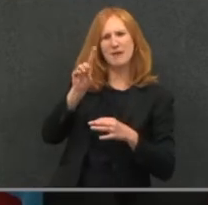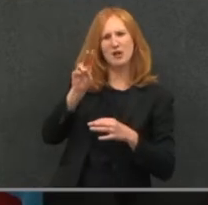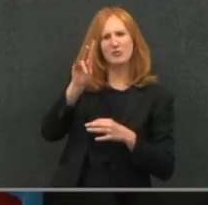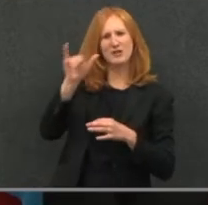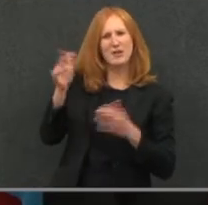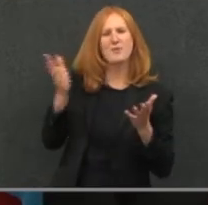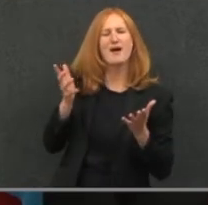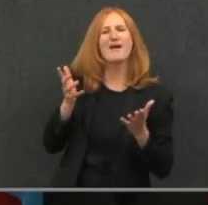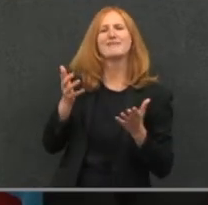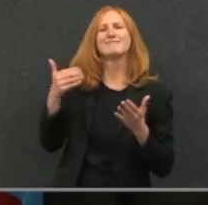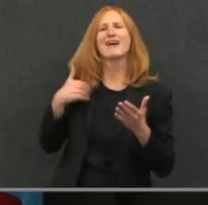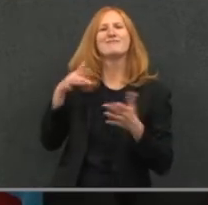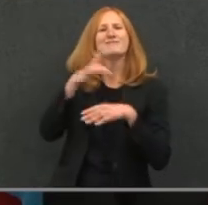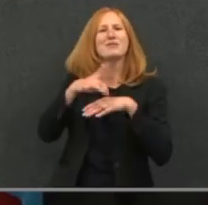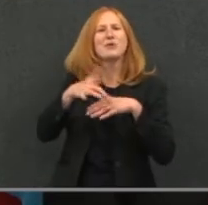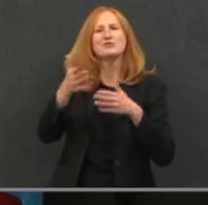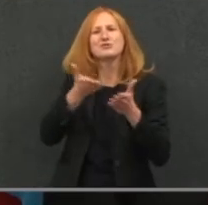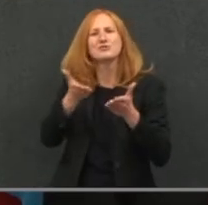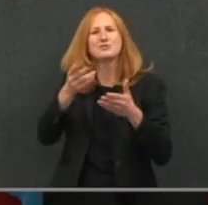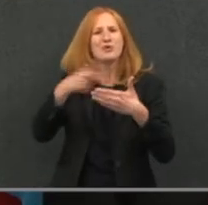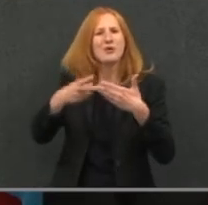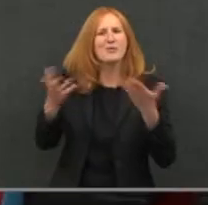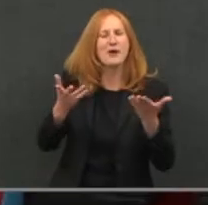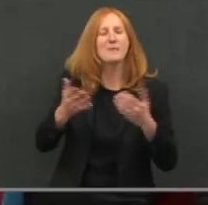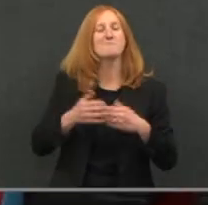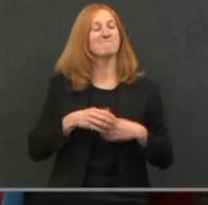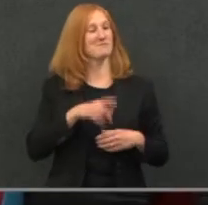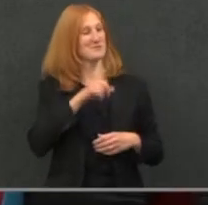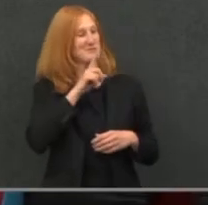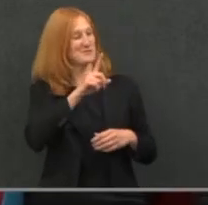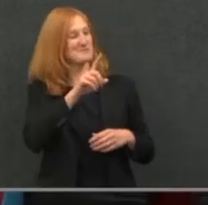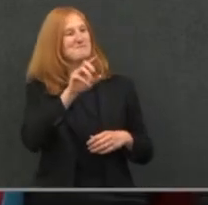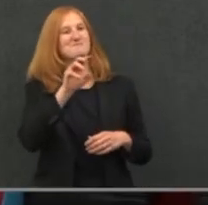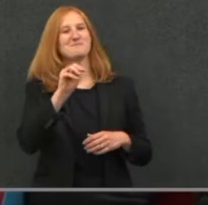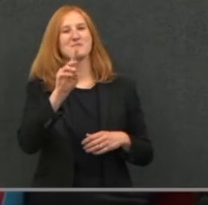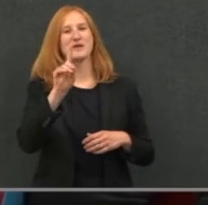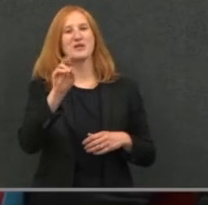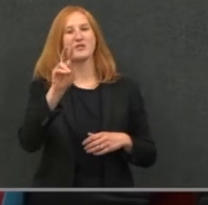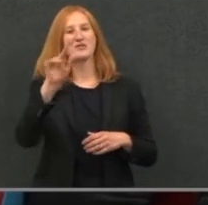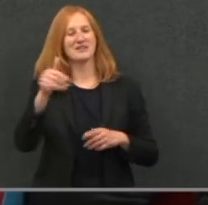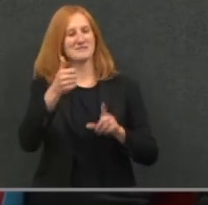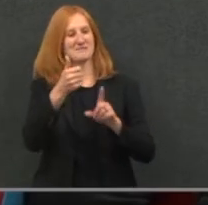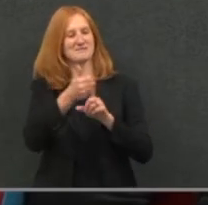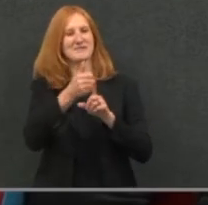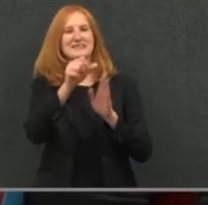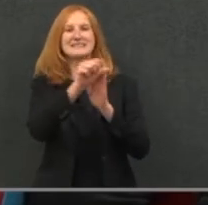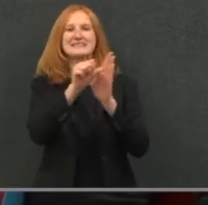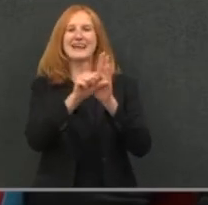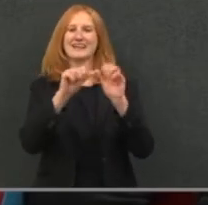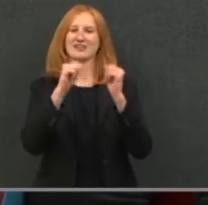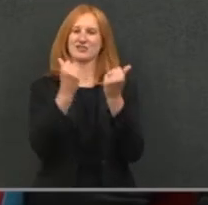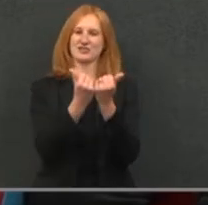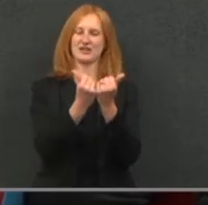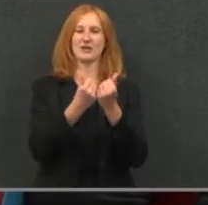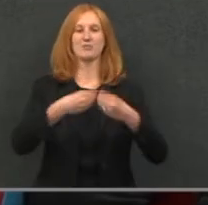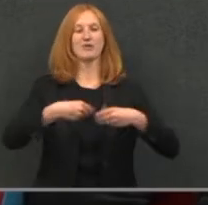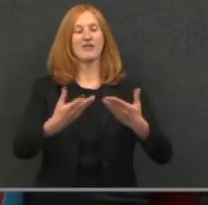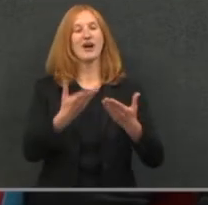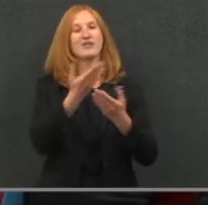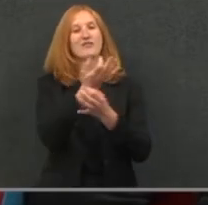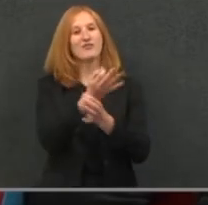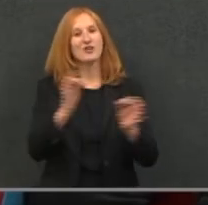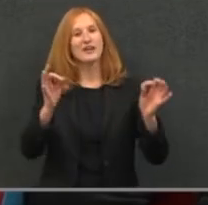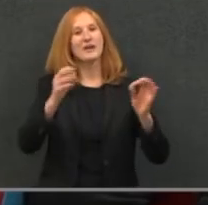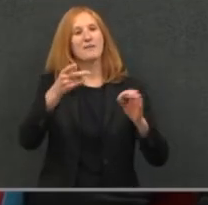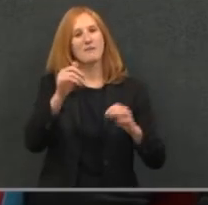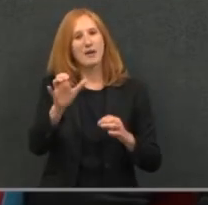of the services and programs you guys have? Sure. So, Maryland Relay is a state agency. We provide a free public service